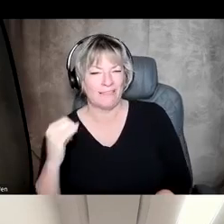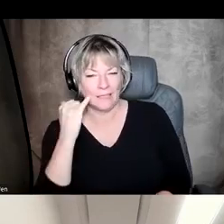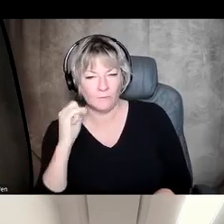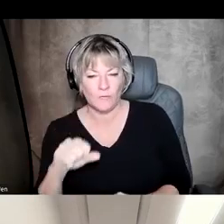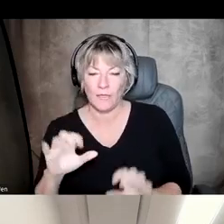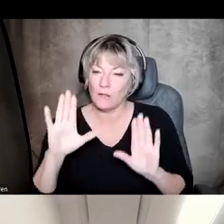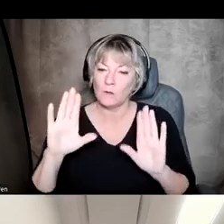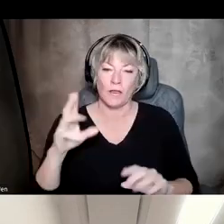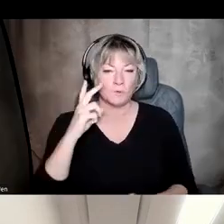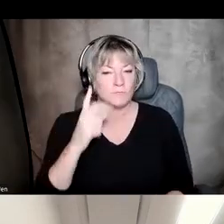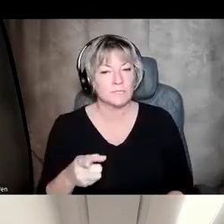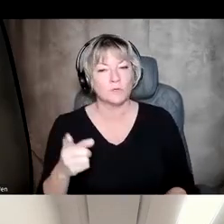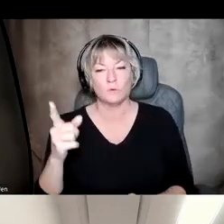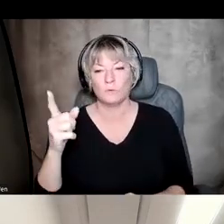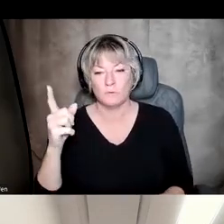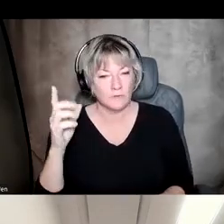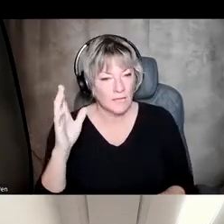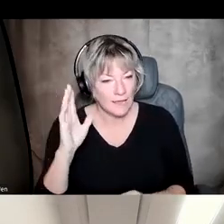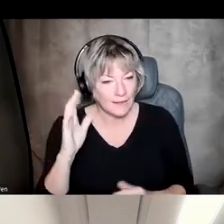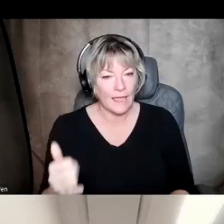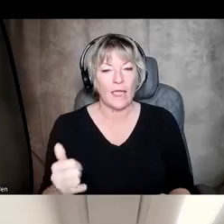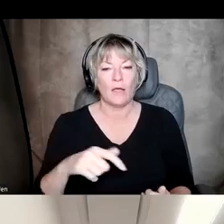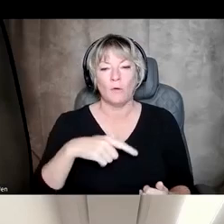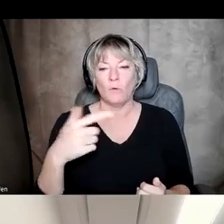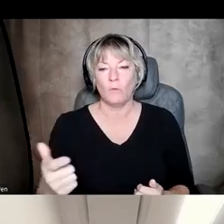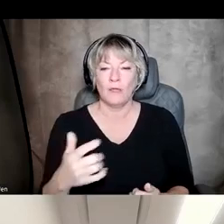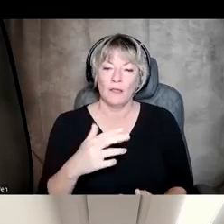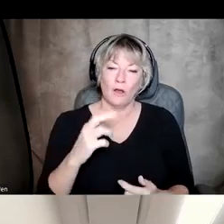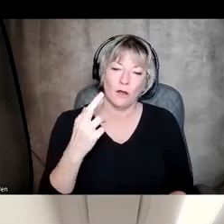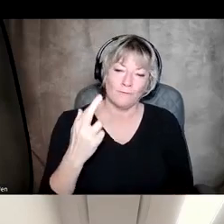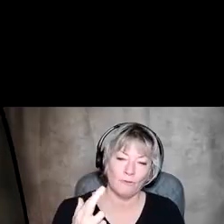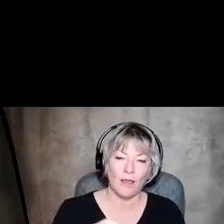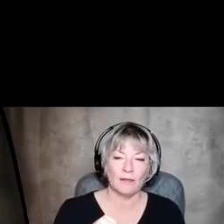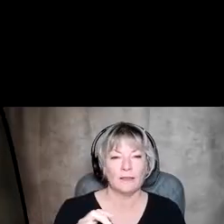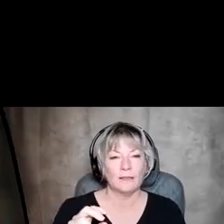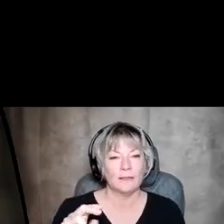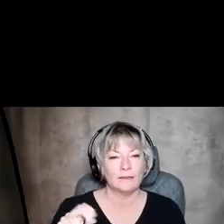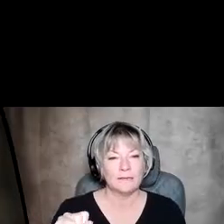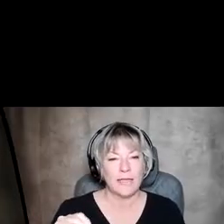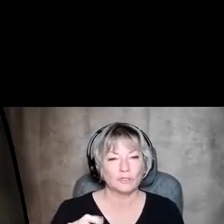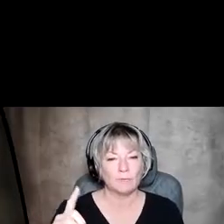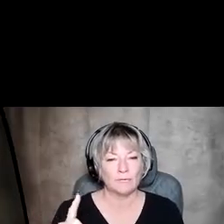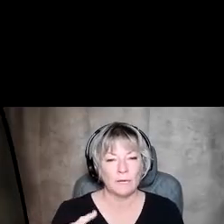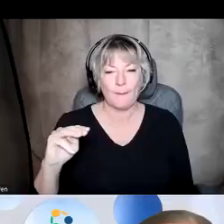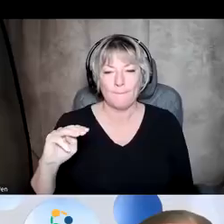see you, always great to hear from you, and now it's time to hear from our dear friend at Nashville, Megan Howe. Thanks so